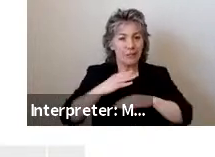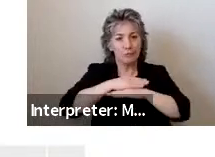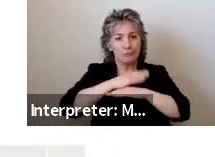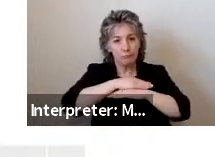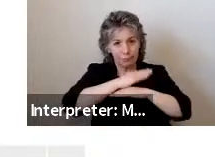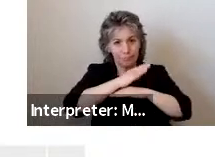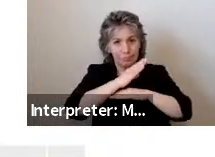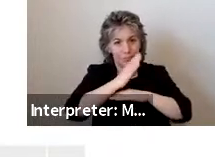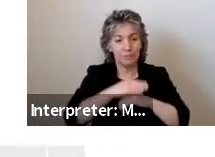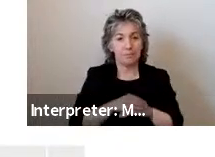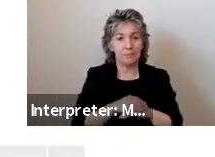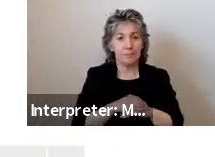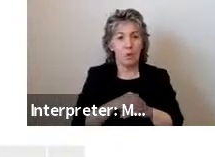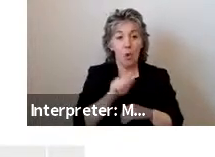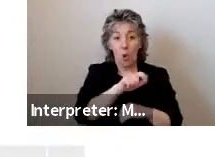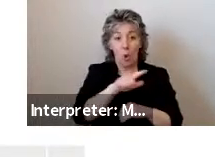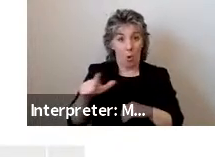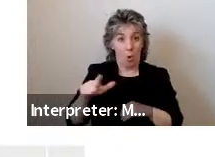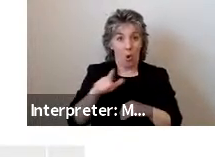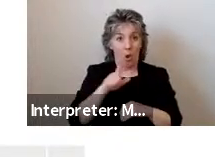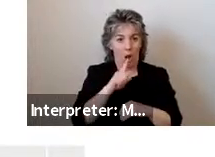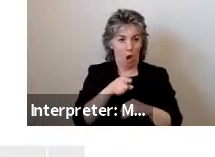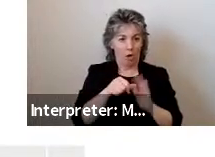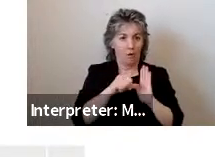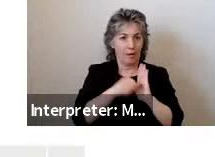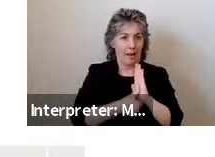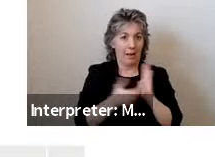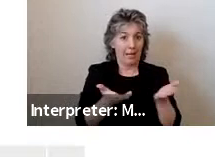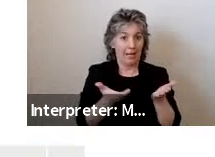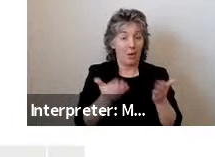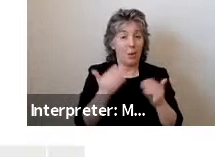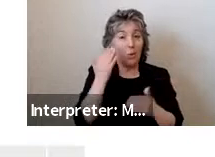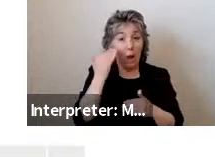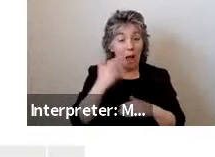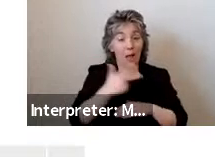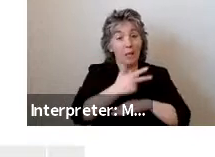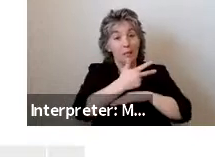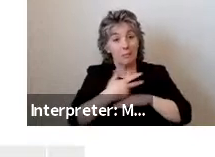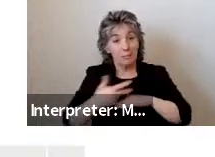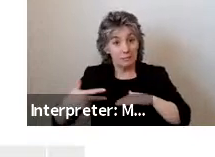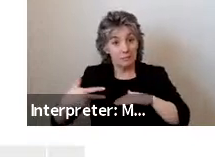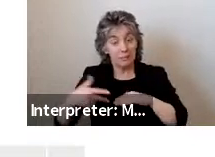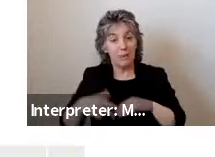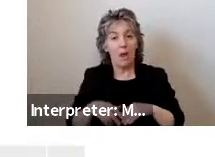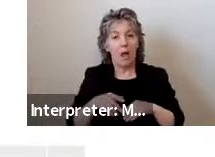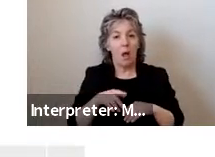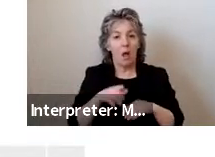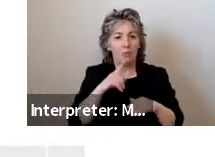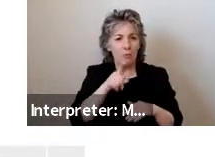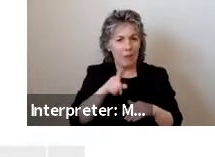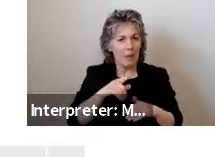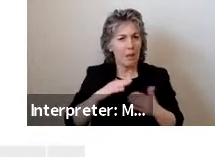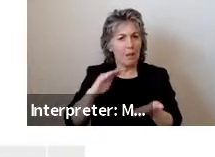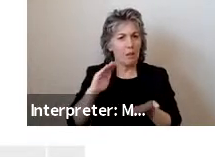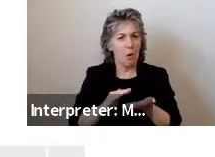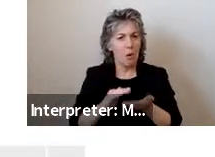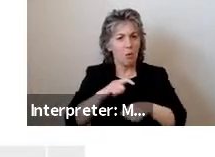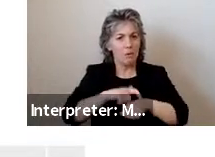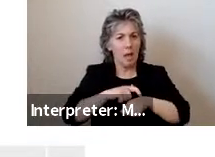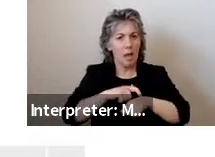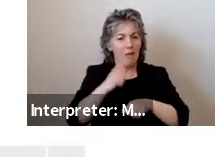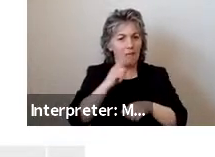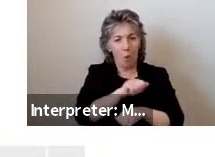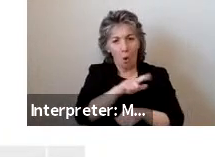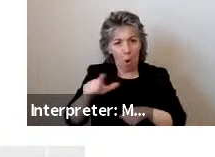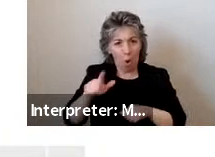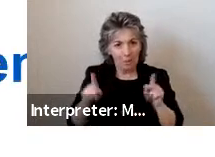All ramp conditions are highlighted here because ramp descent times were consistently low for all user groups across all